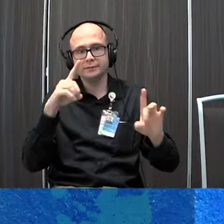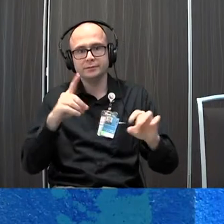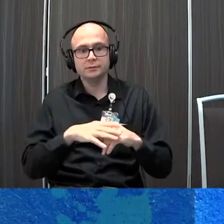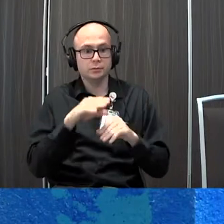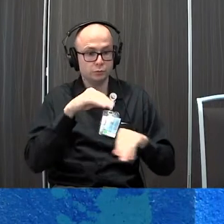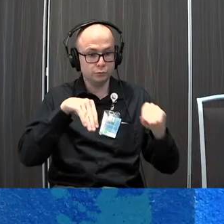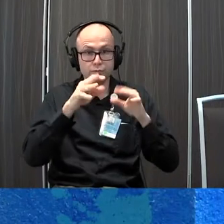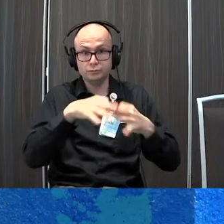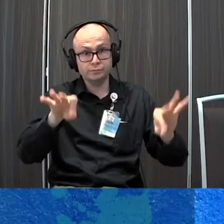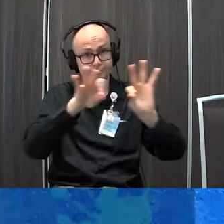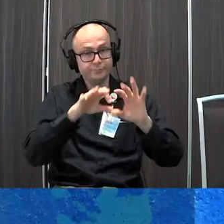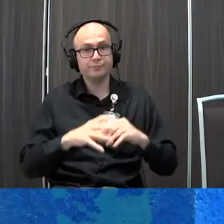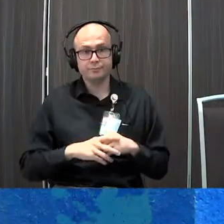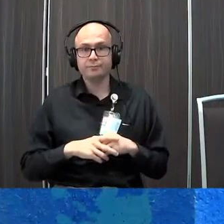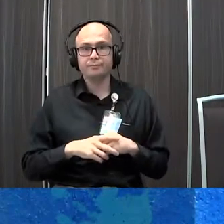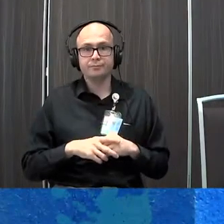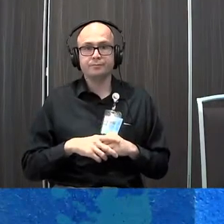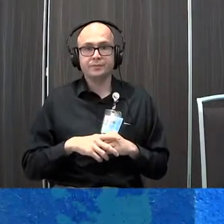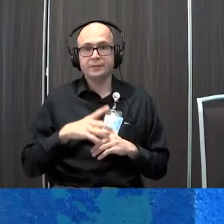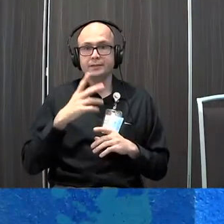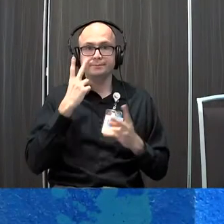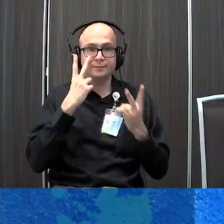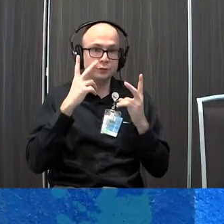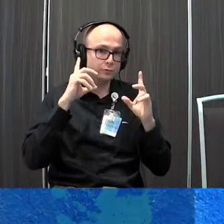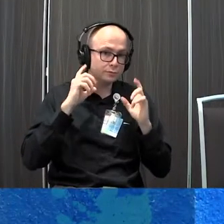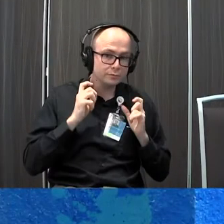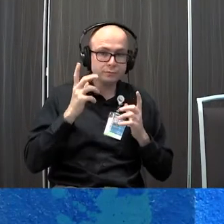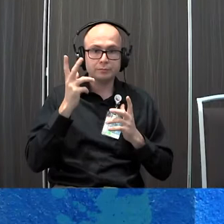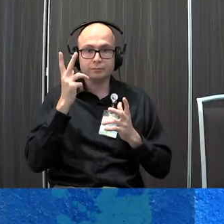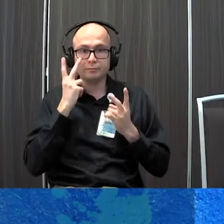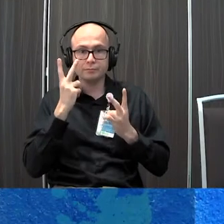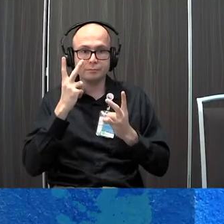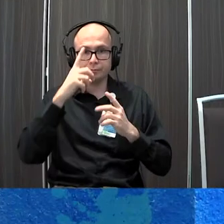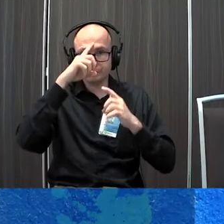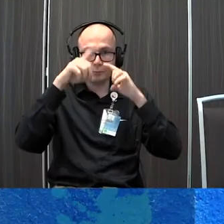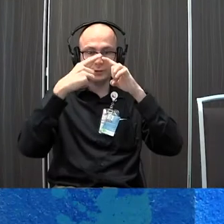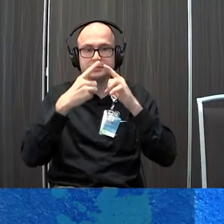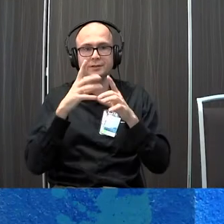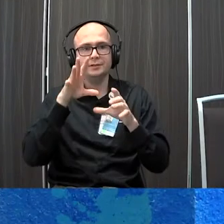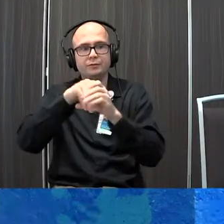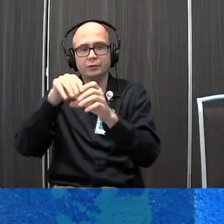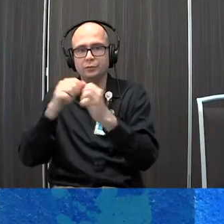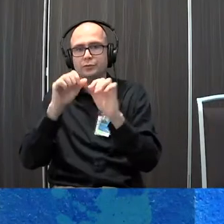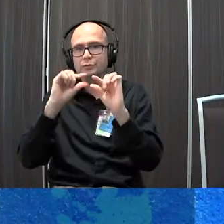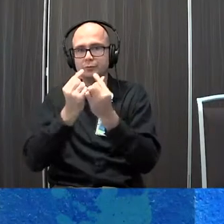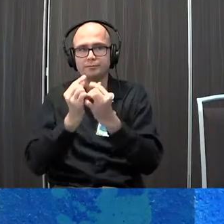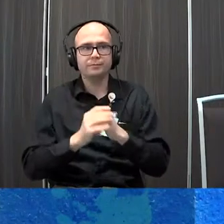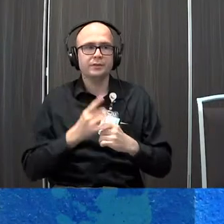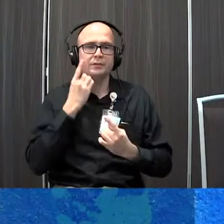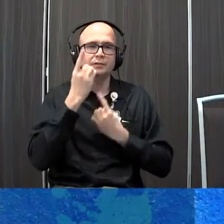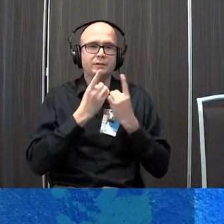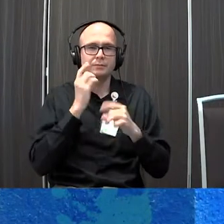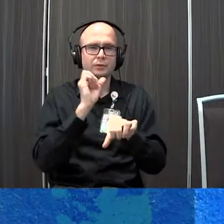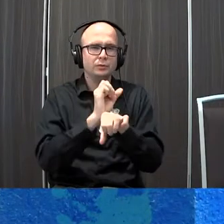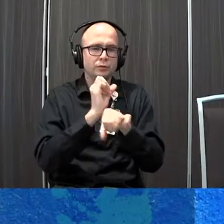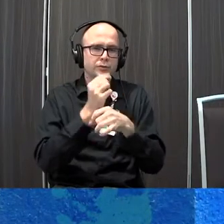is important for that sensory processing as well as visual processing and just overall engagement so we need to think about the tasks that we're performing